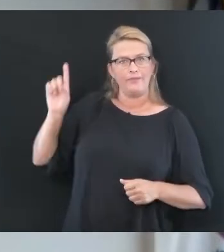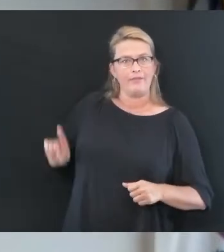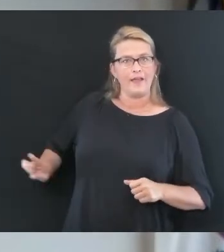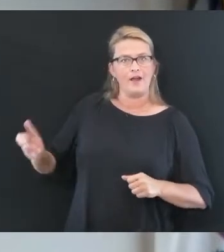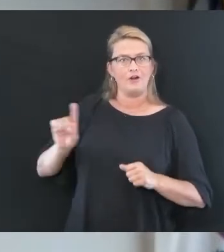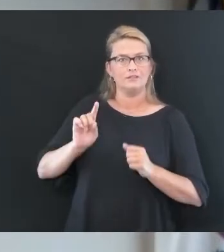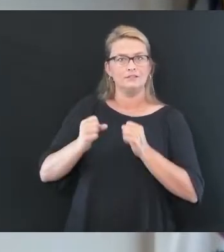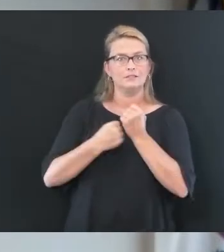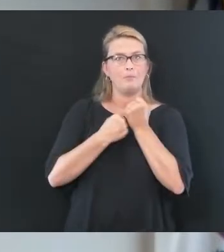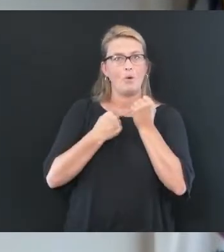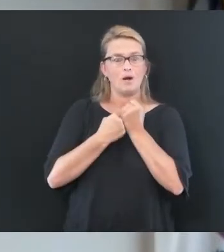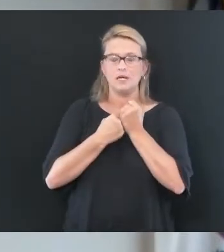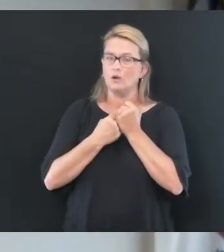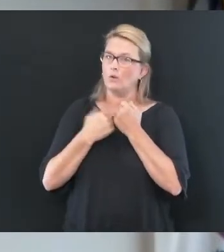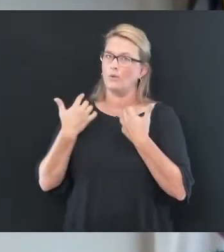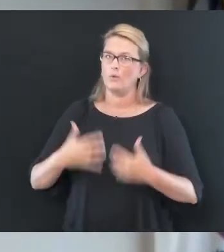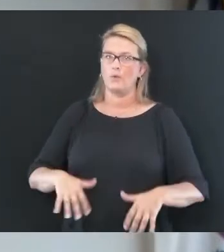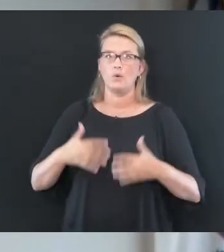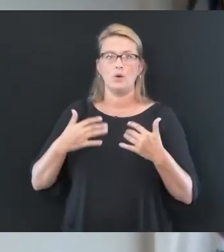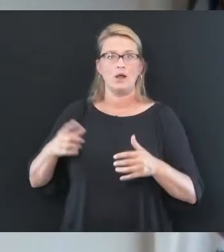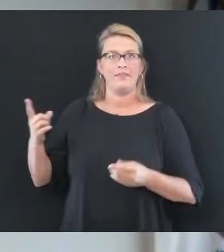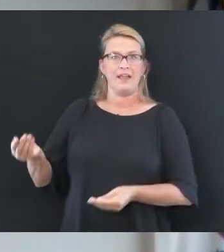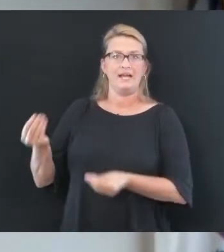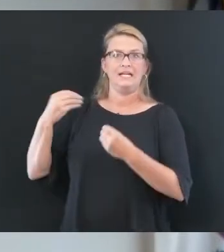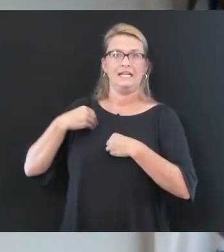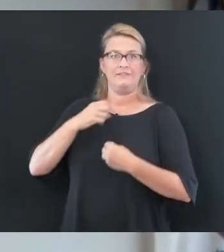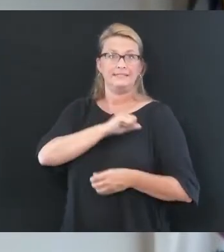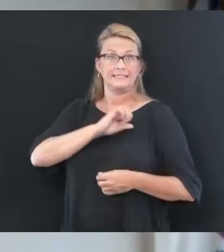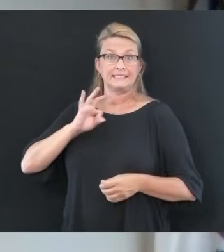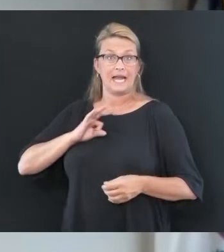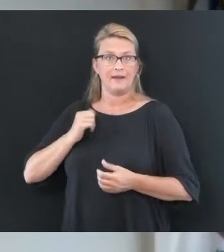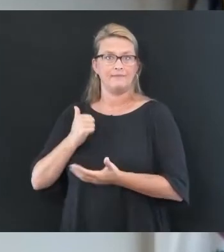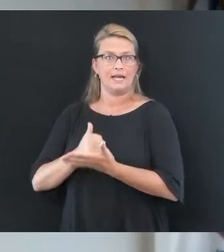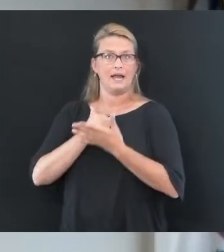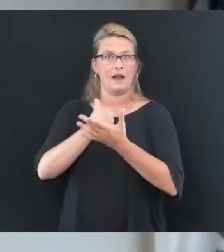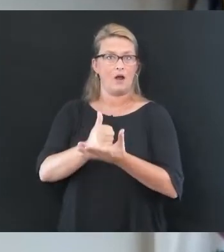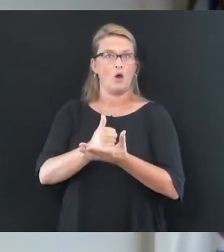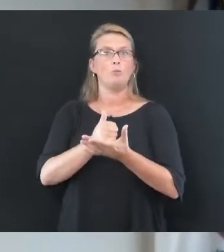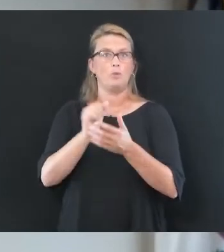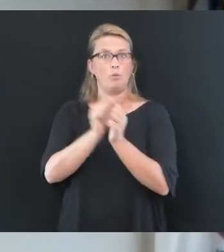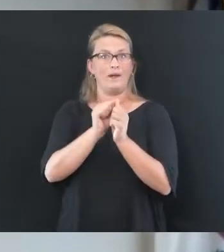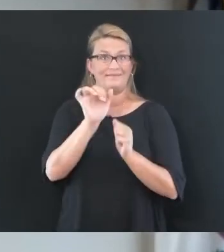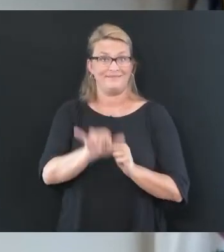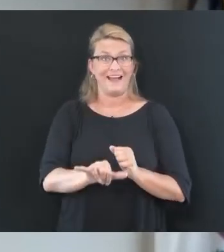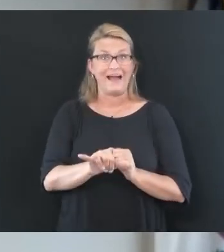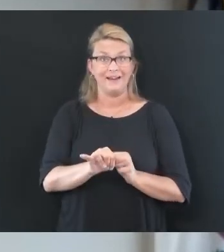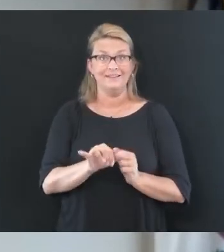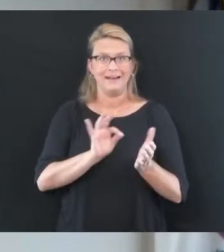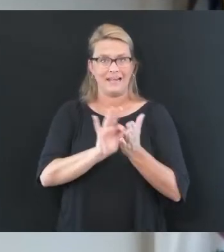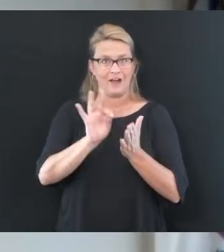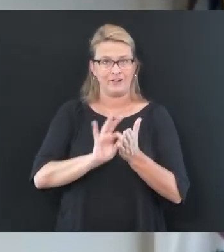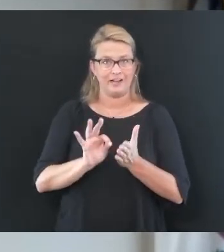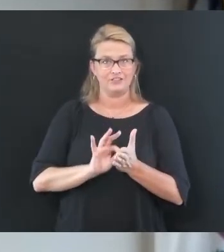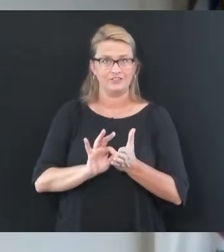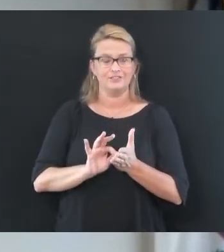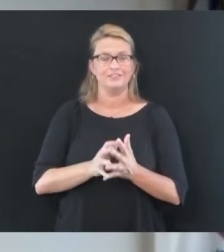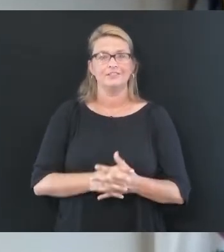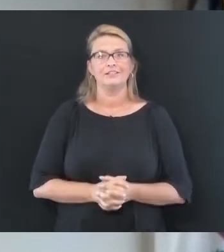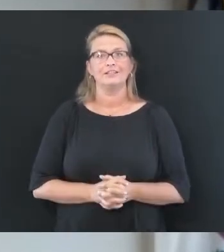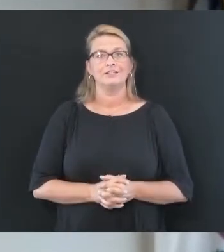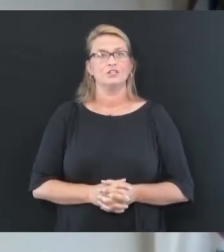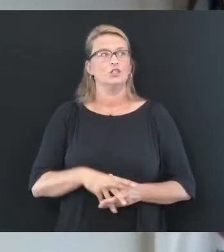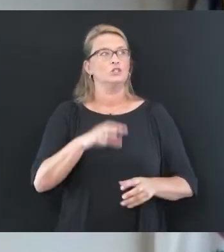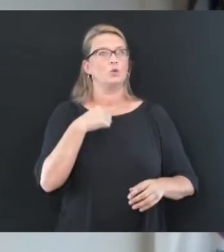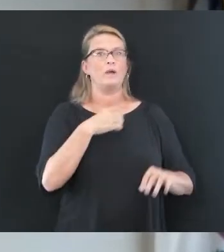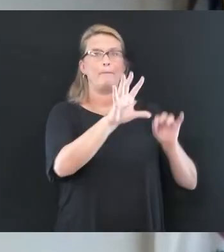folks into the Bureau of Public Health to assist in that process. So as we've discussed, pulling those out of the